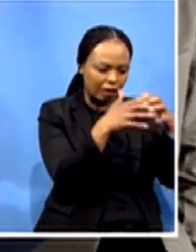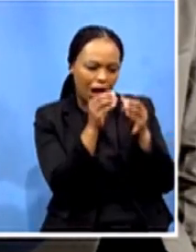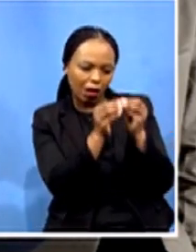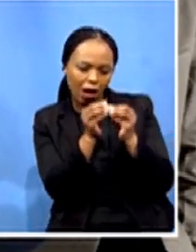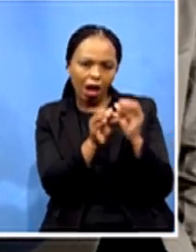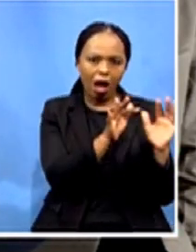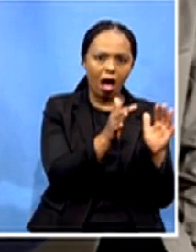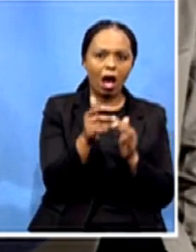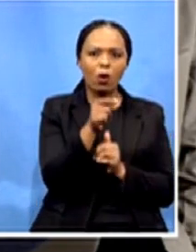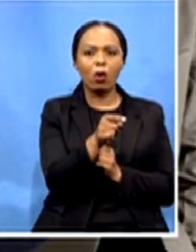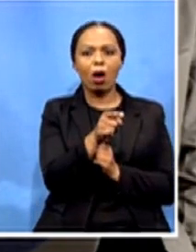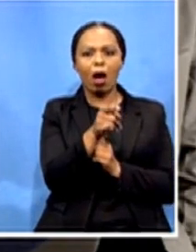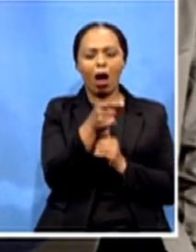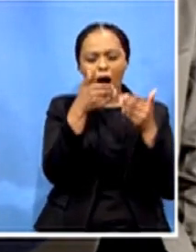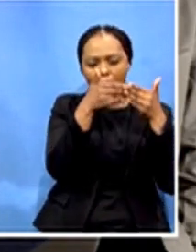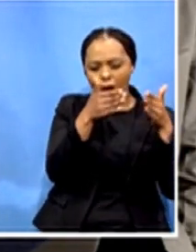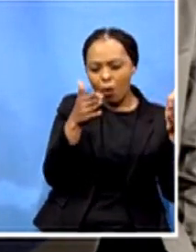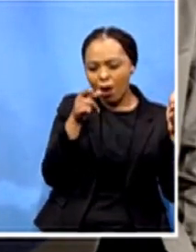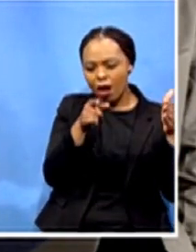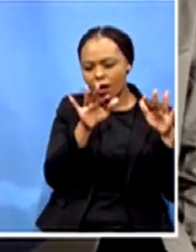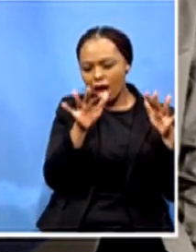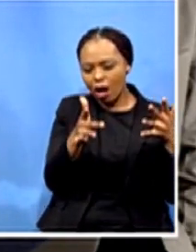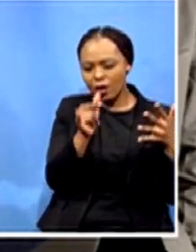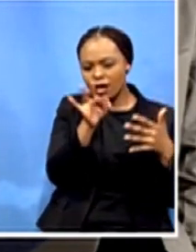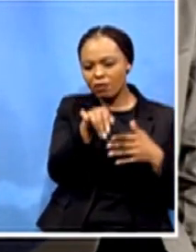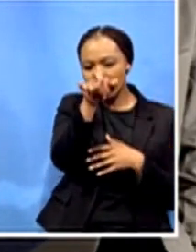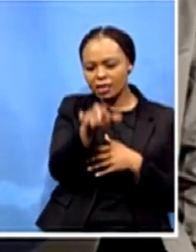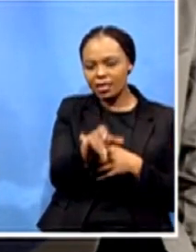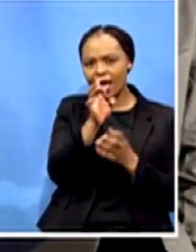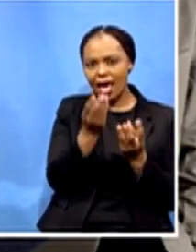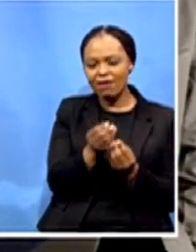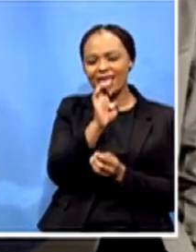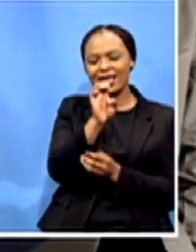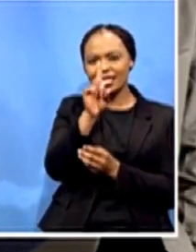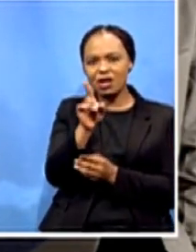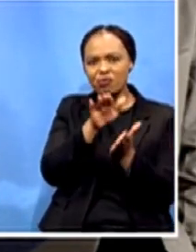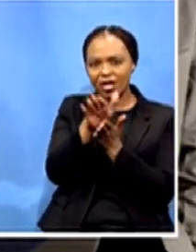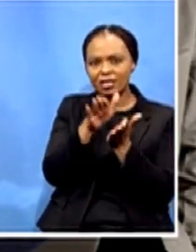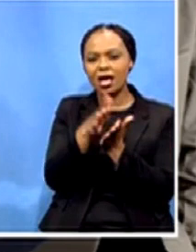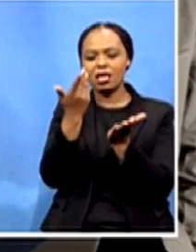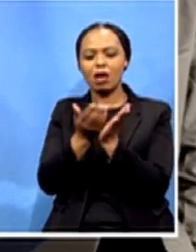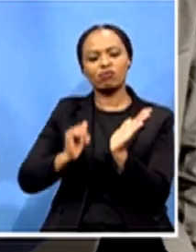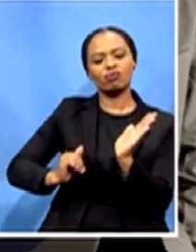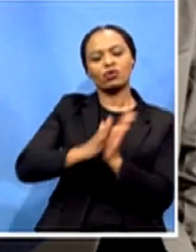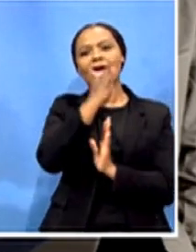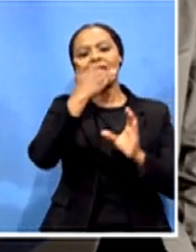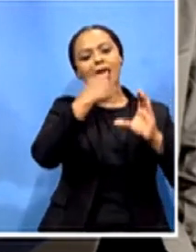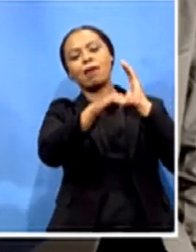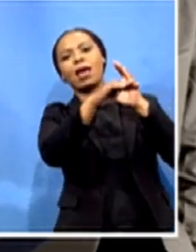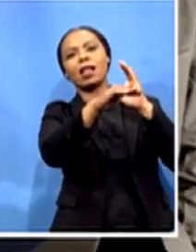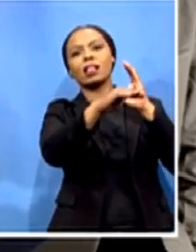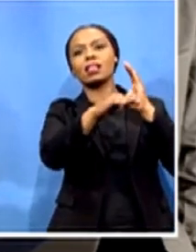anybody has a 3d printer we can basically email them the stl files and they can 3d print the